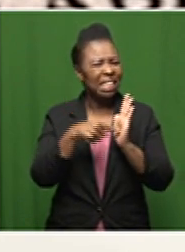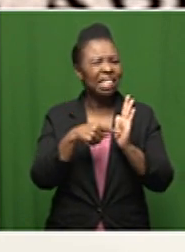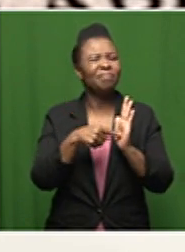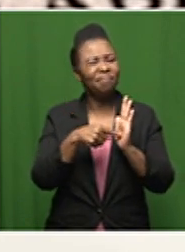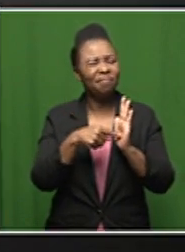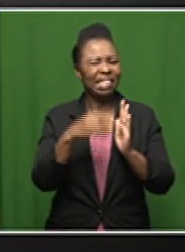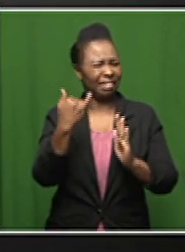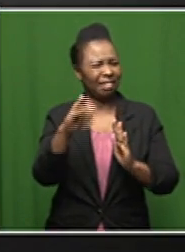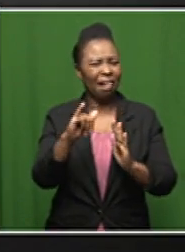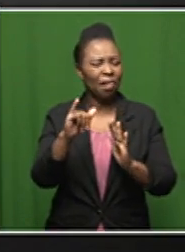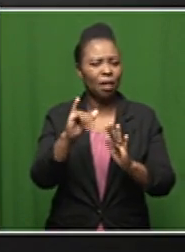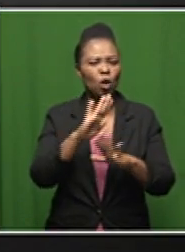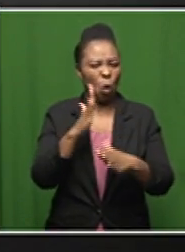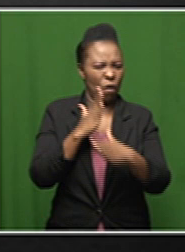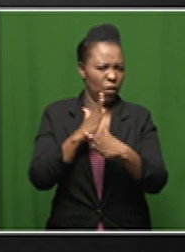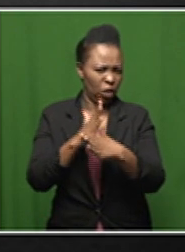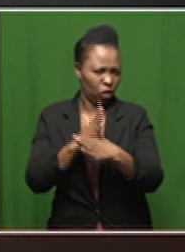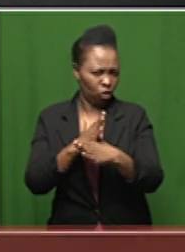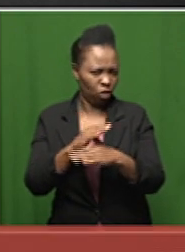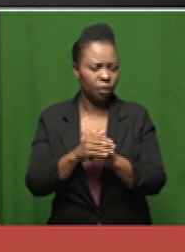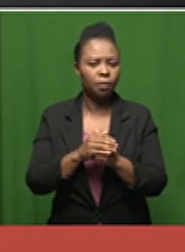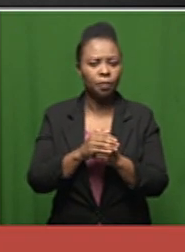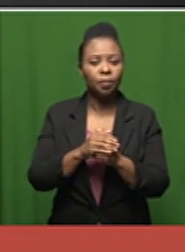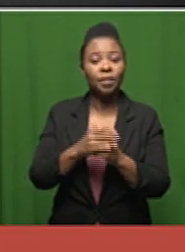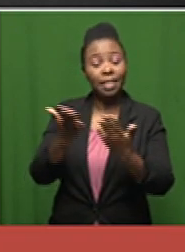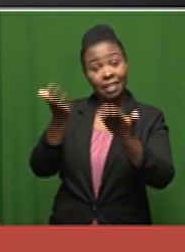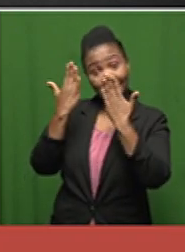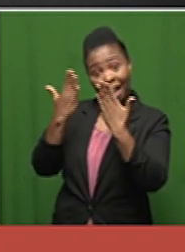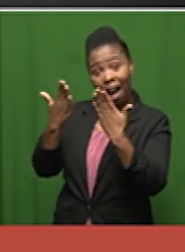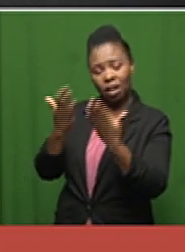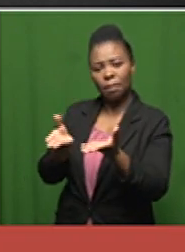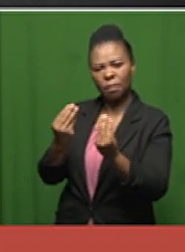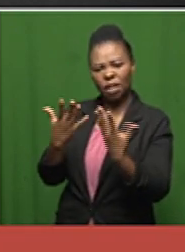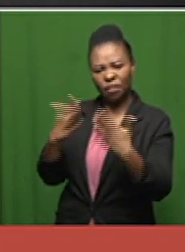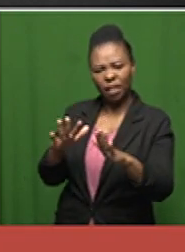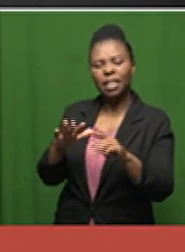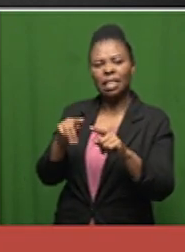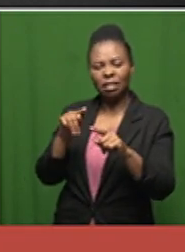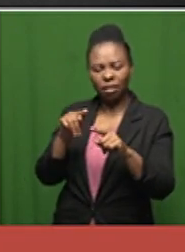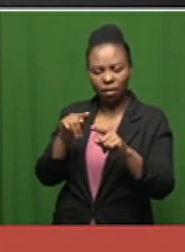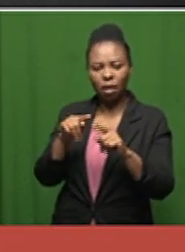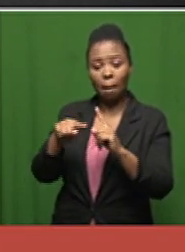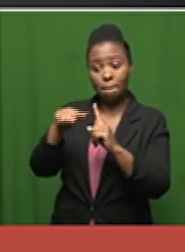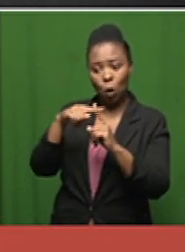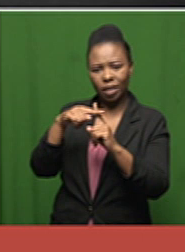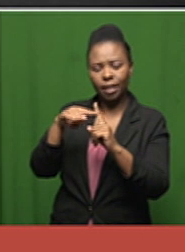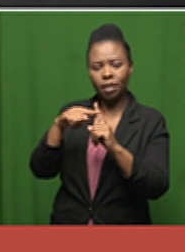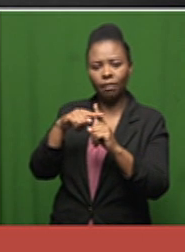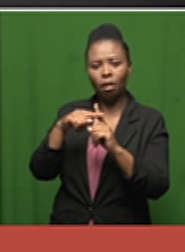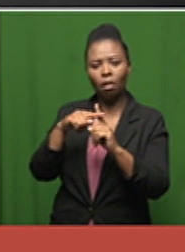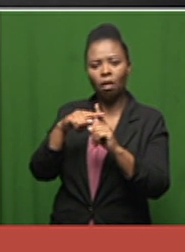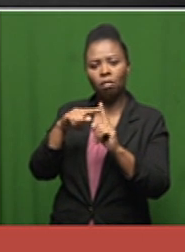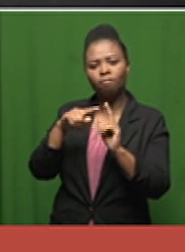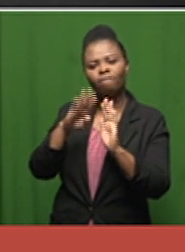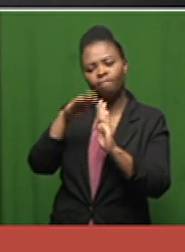inconclusive in this study what they found was that the is a trend um you know positive trend in terms